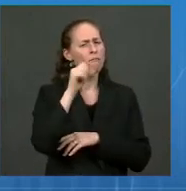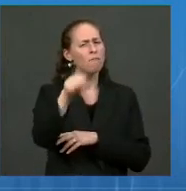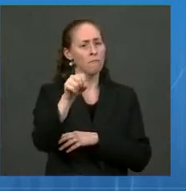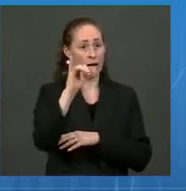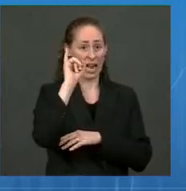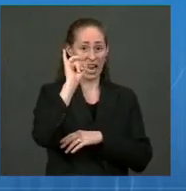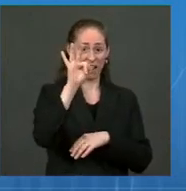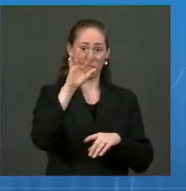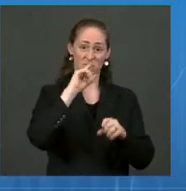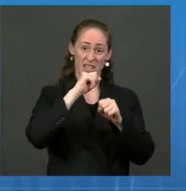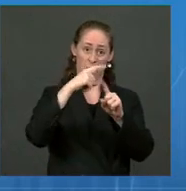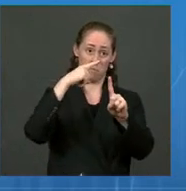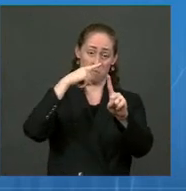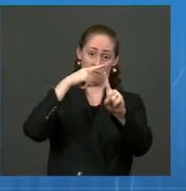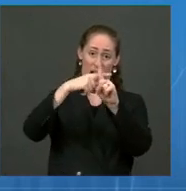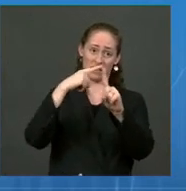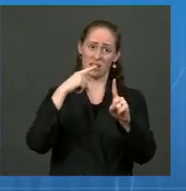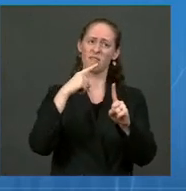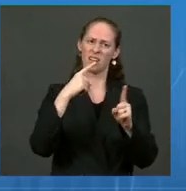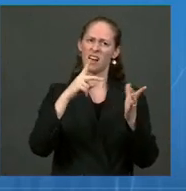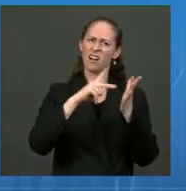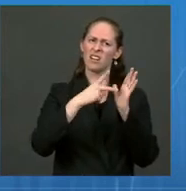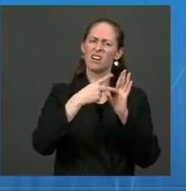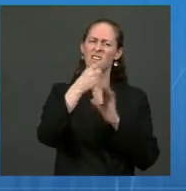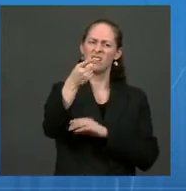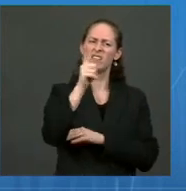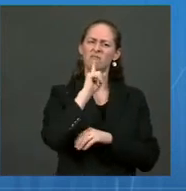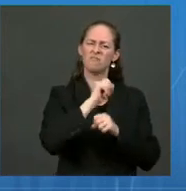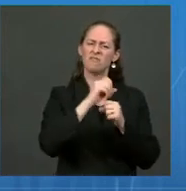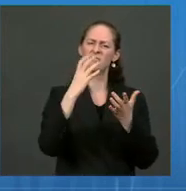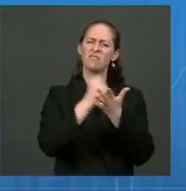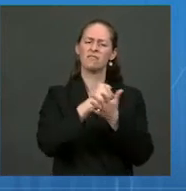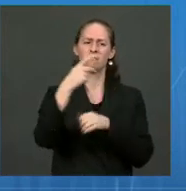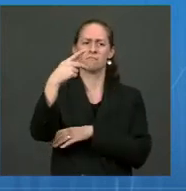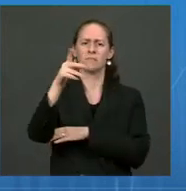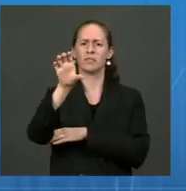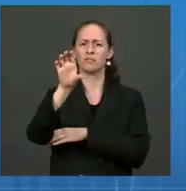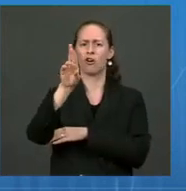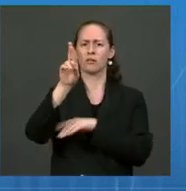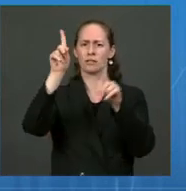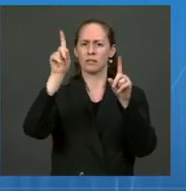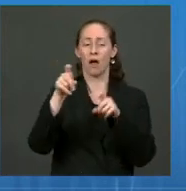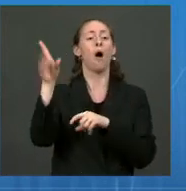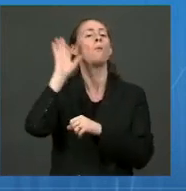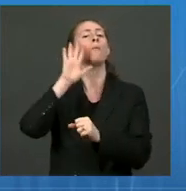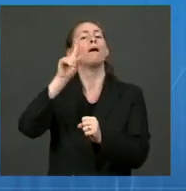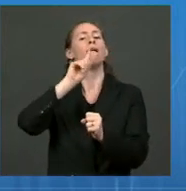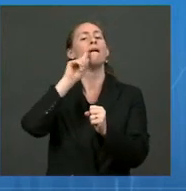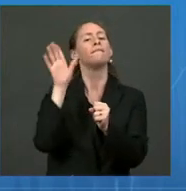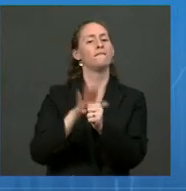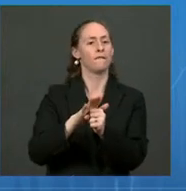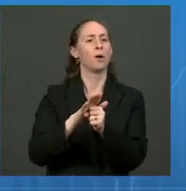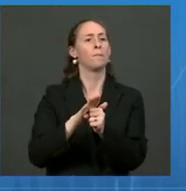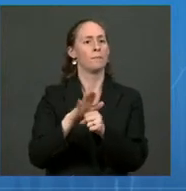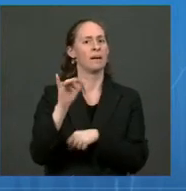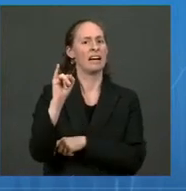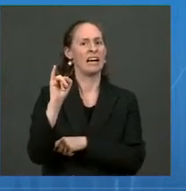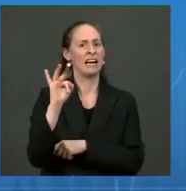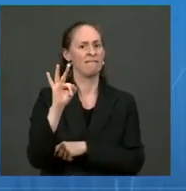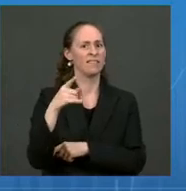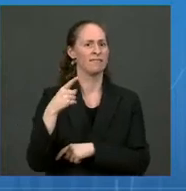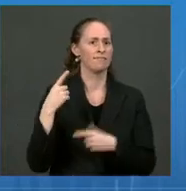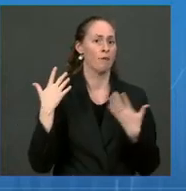they're recommended to go get a PCR test to have that confirmation of the antigen test, but the antigen testing has